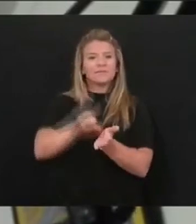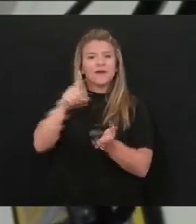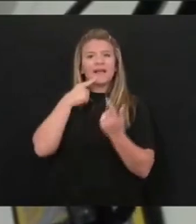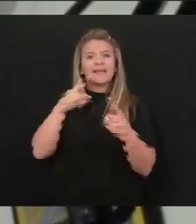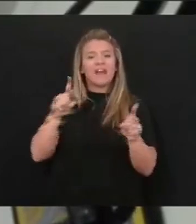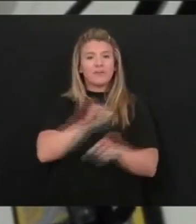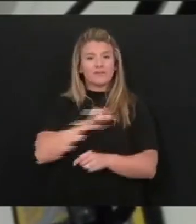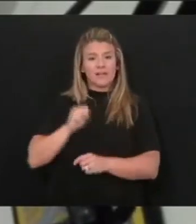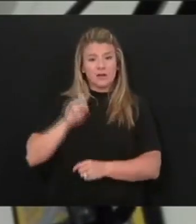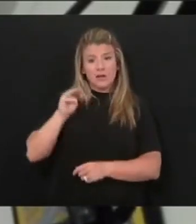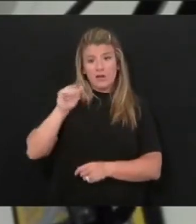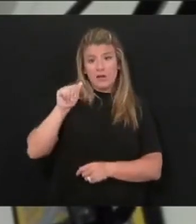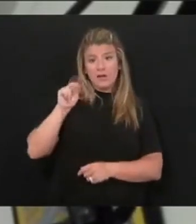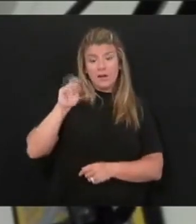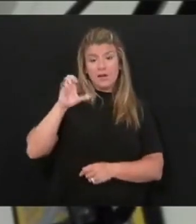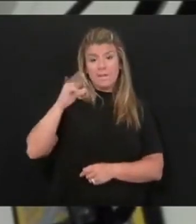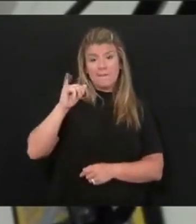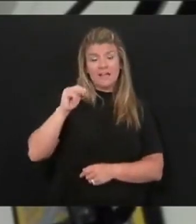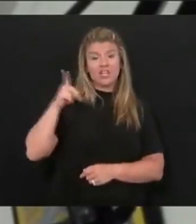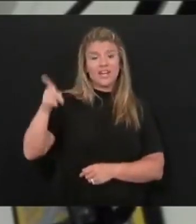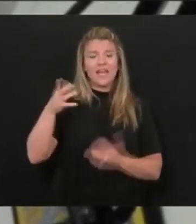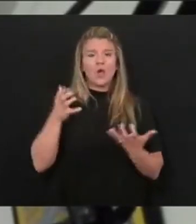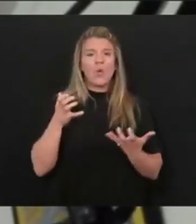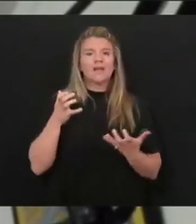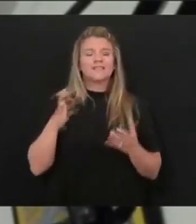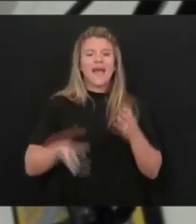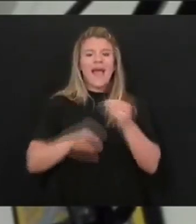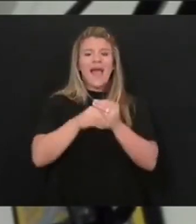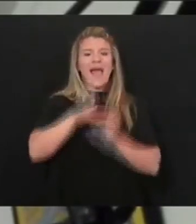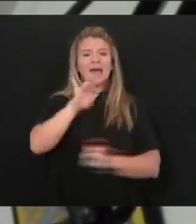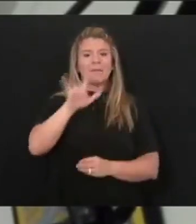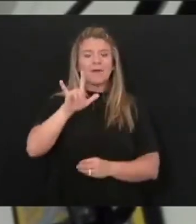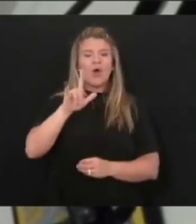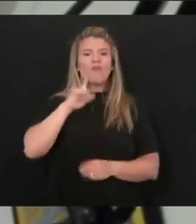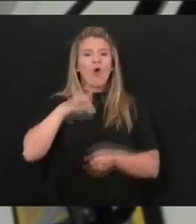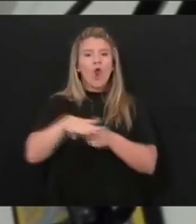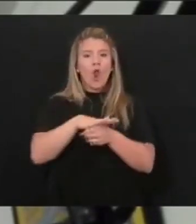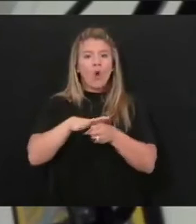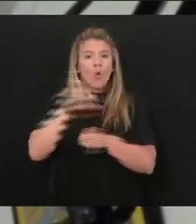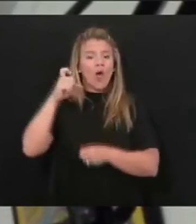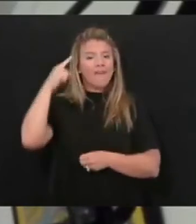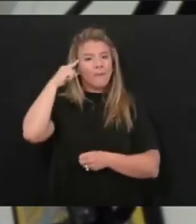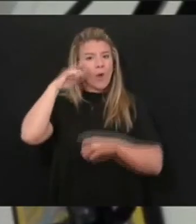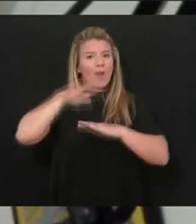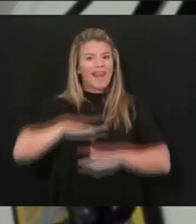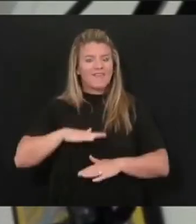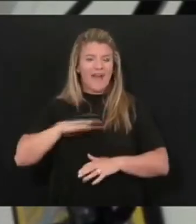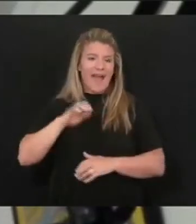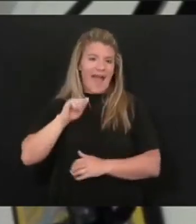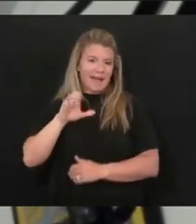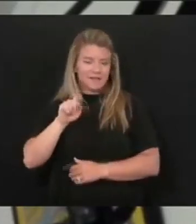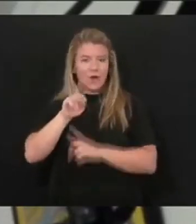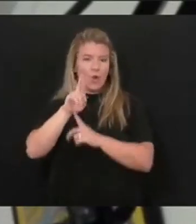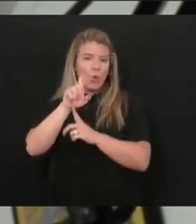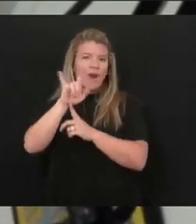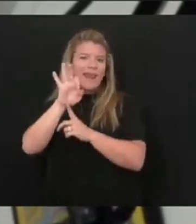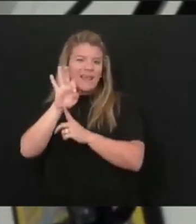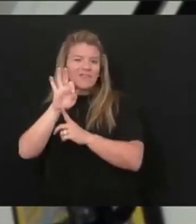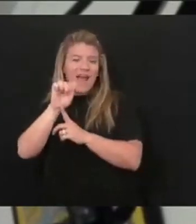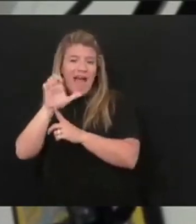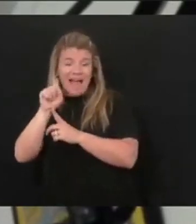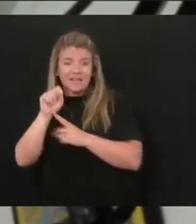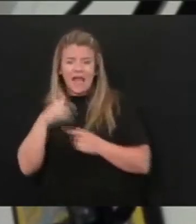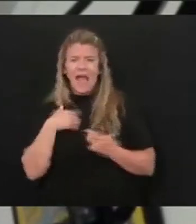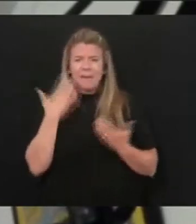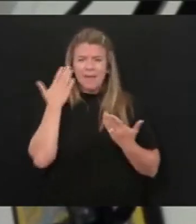Manchin. He's introducing a bill called the Local Government Relief Act, which I'm not sure exactly what it does as